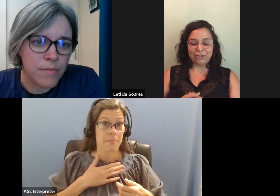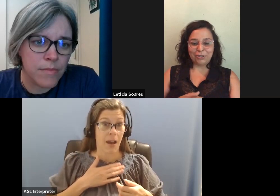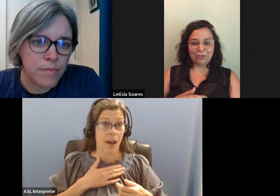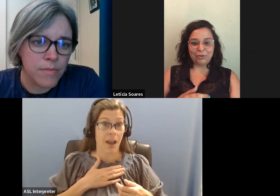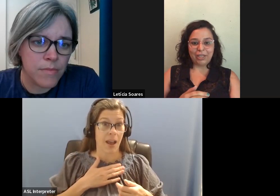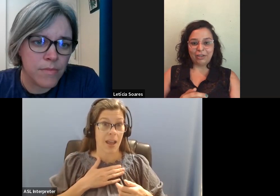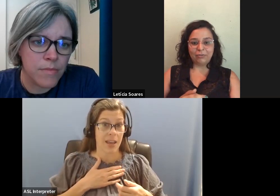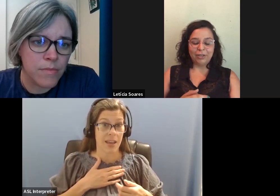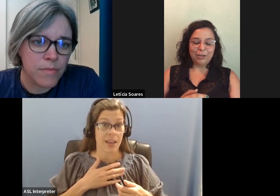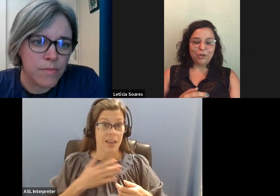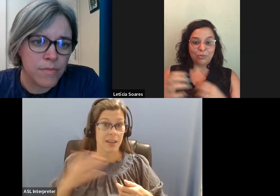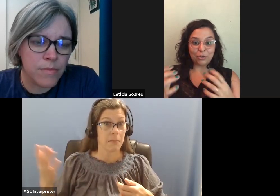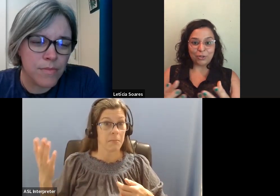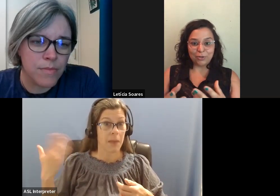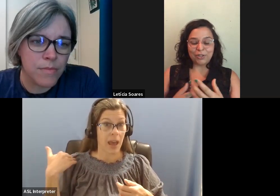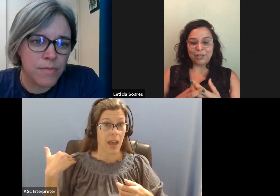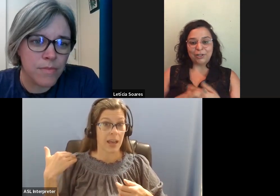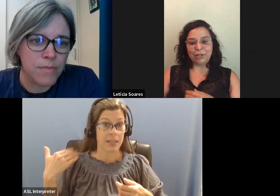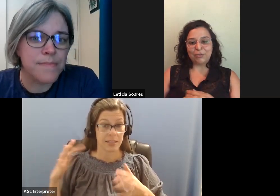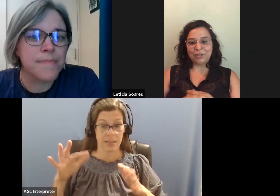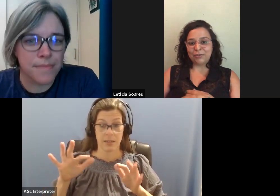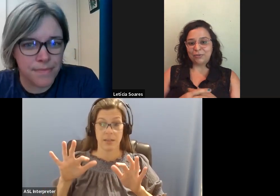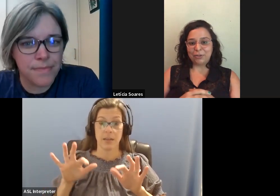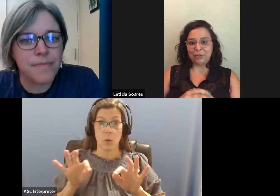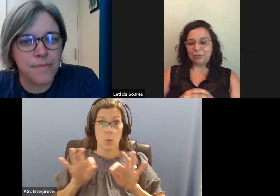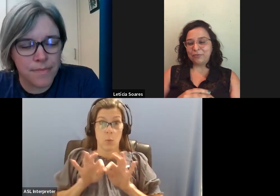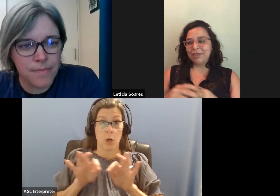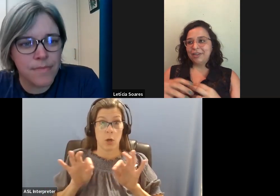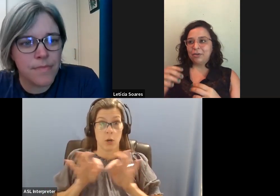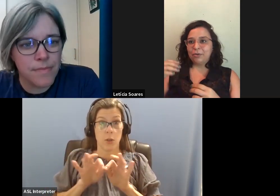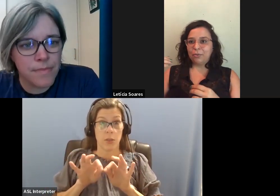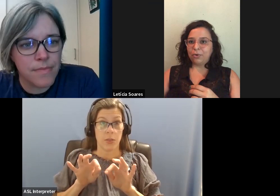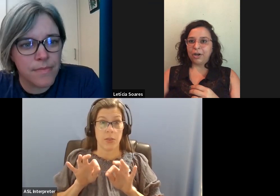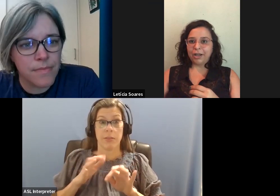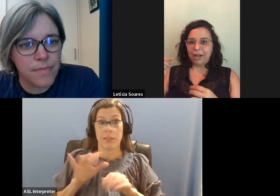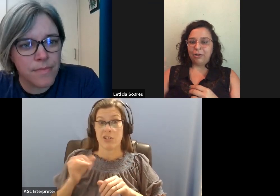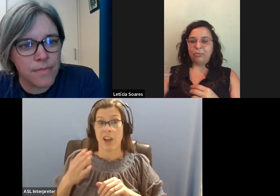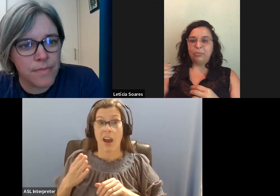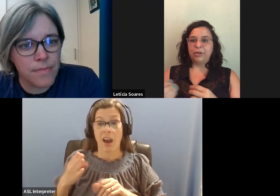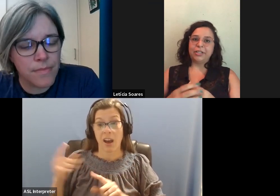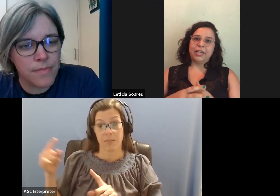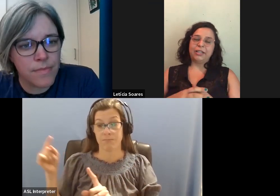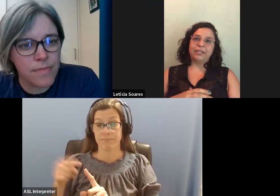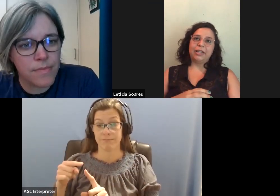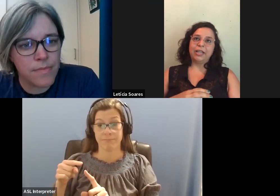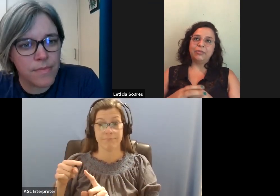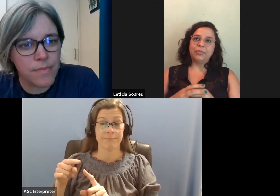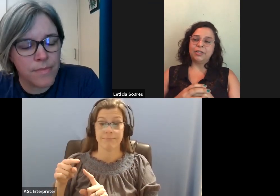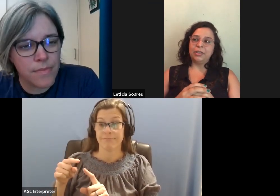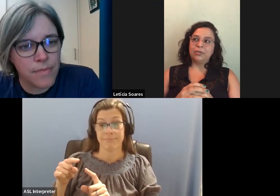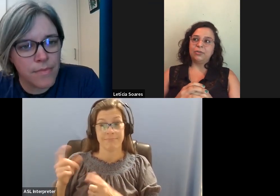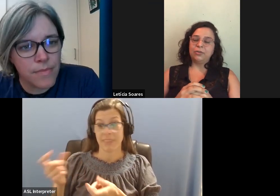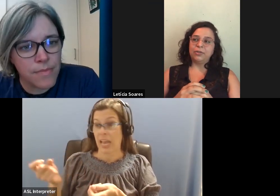how much you can produce in terms of, you know, work output. And